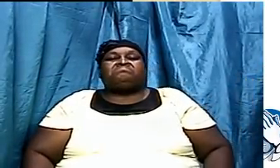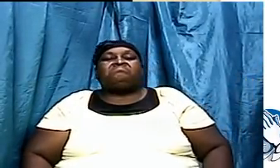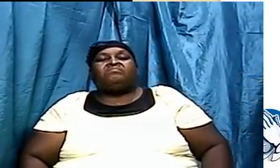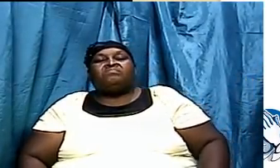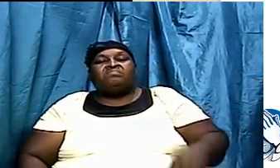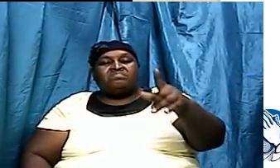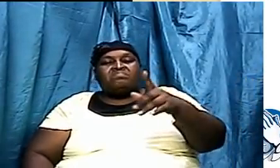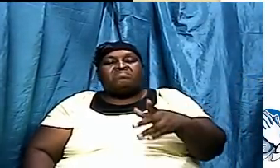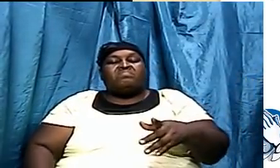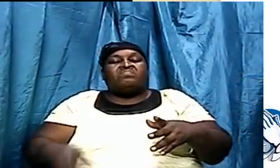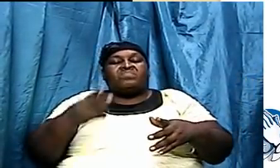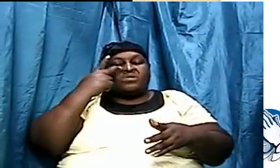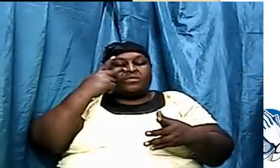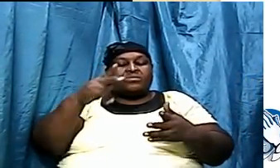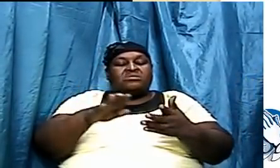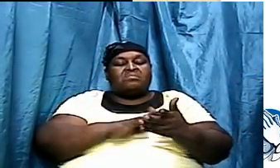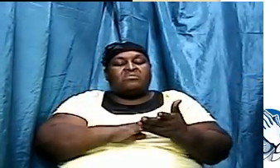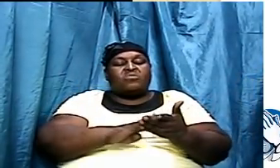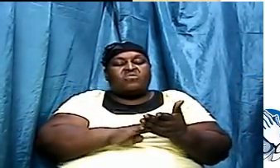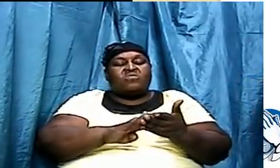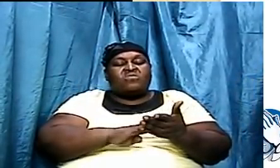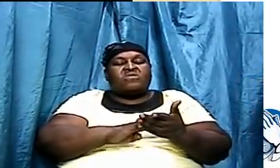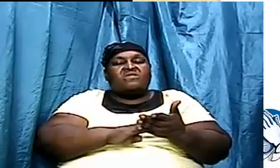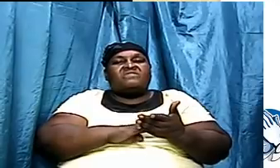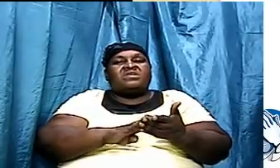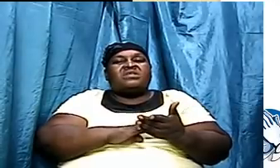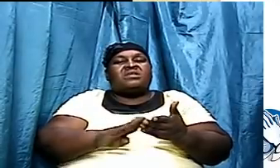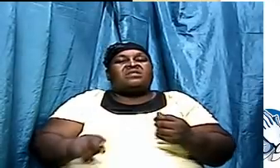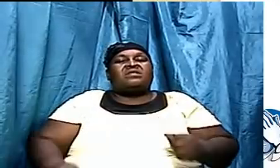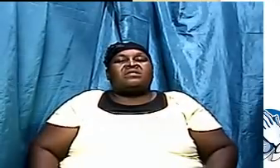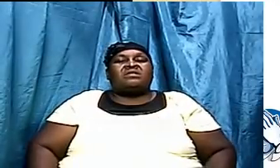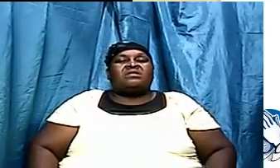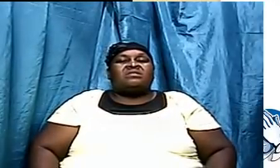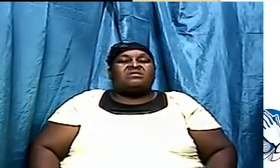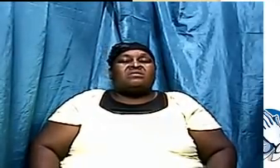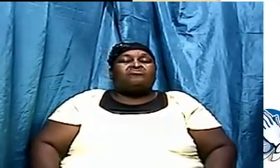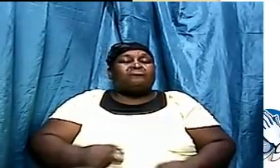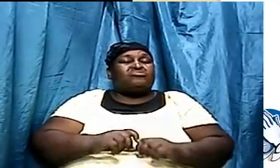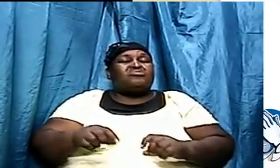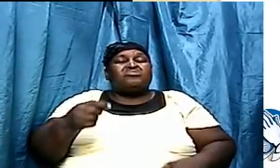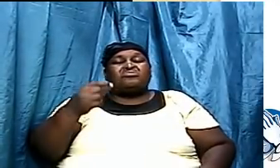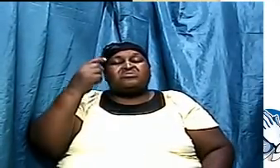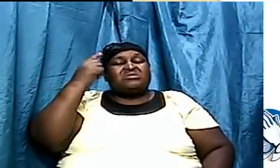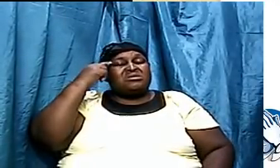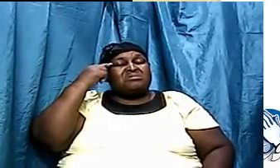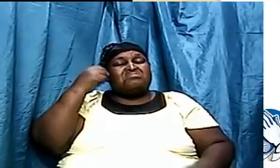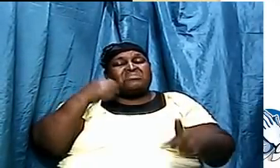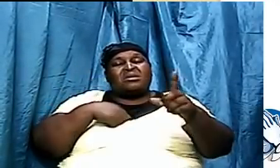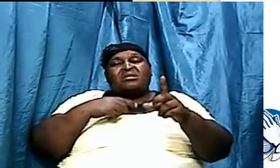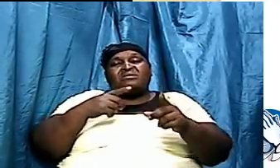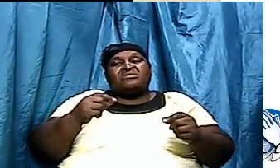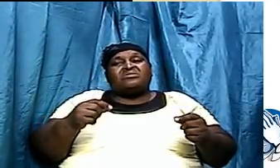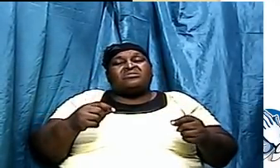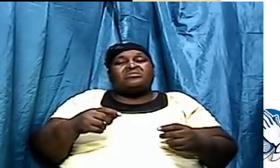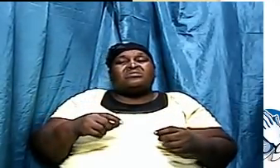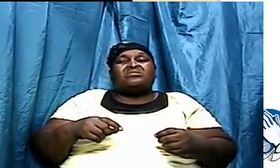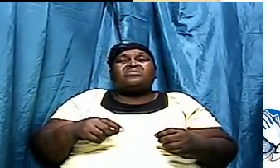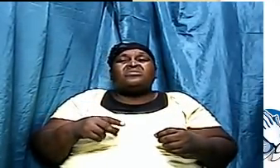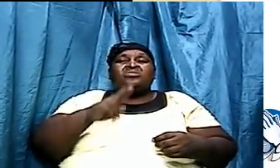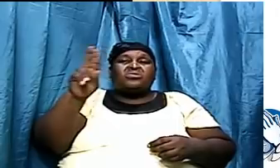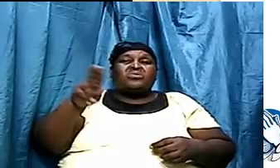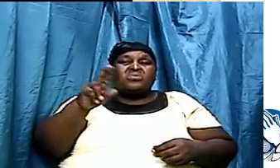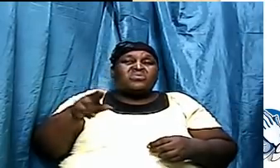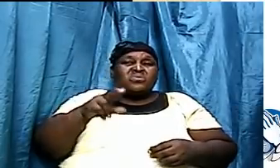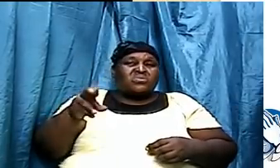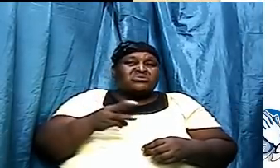to the core of the earth. God bless them with that because I don't ever do that. They're using equipment to try to get to the core of the